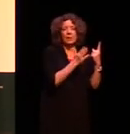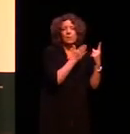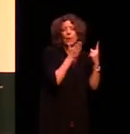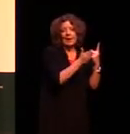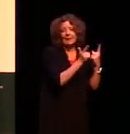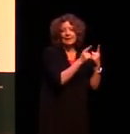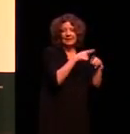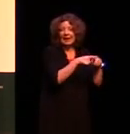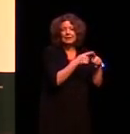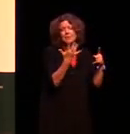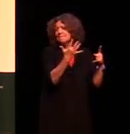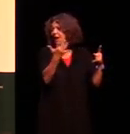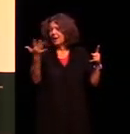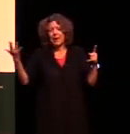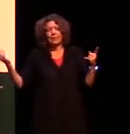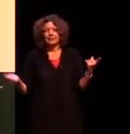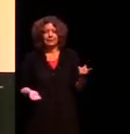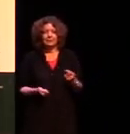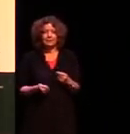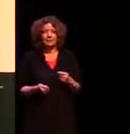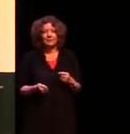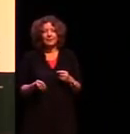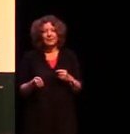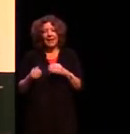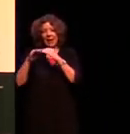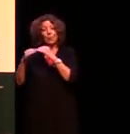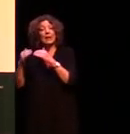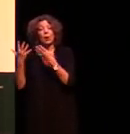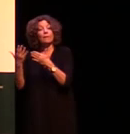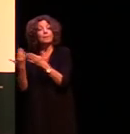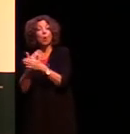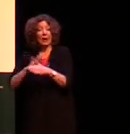many many many others that are that are equally and often more interesting